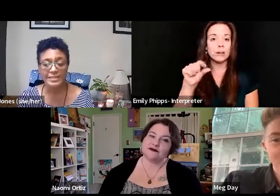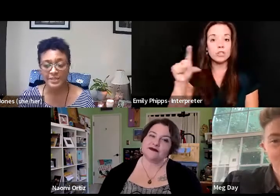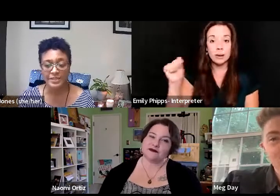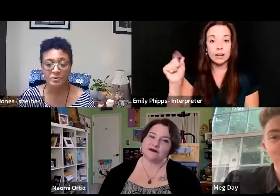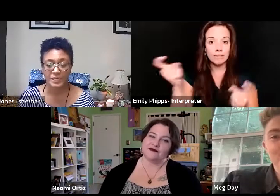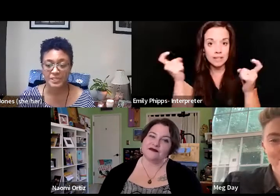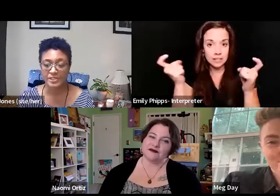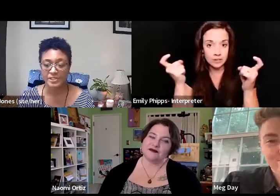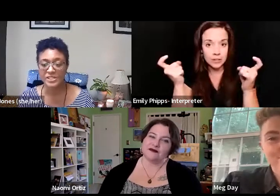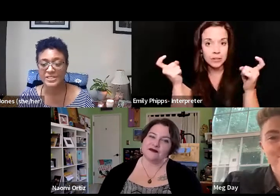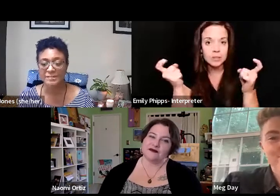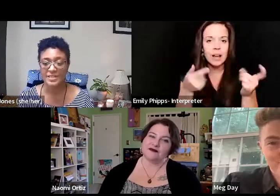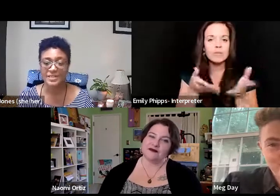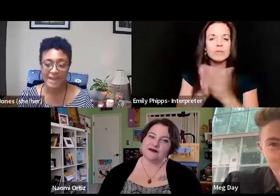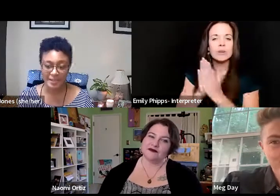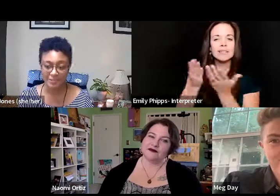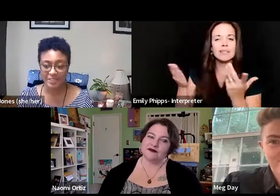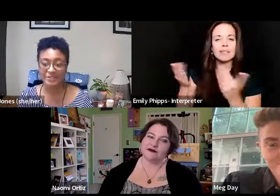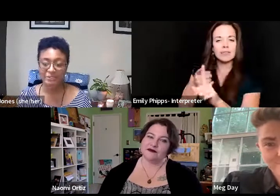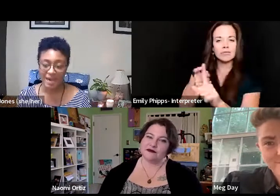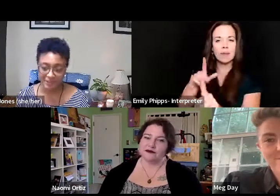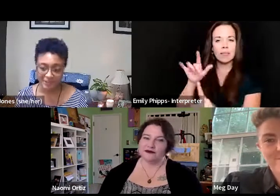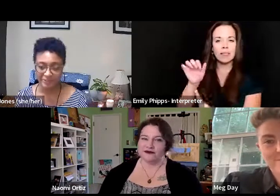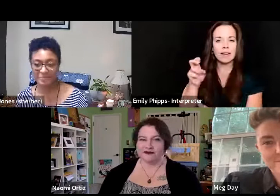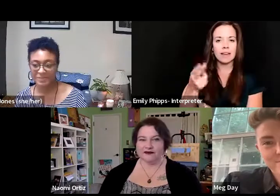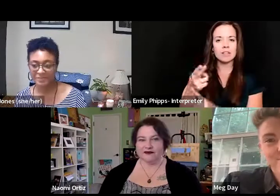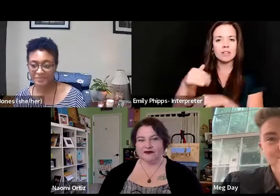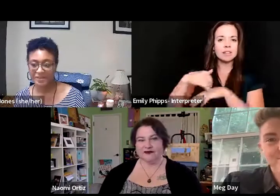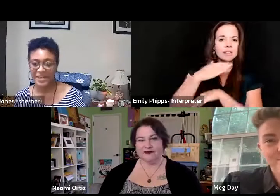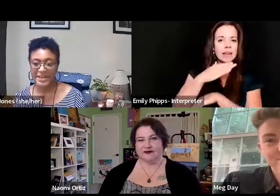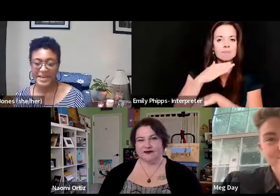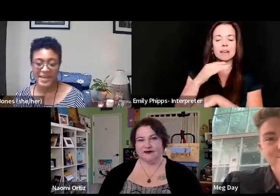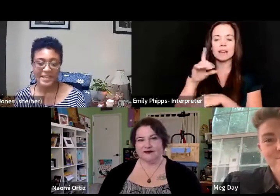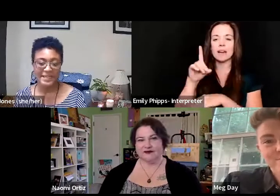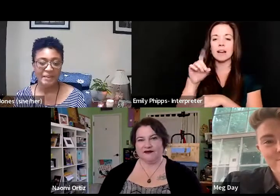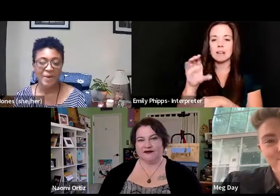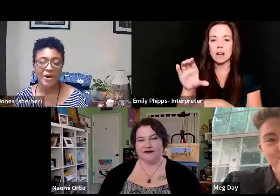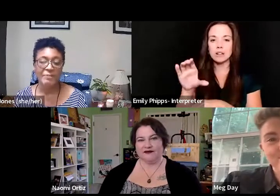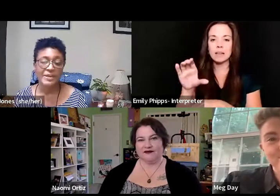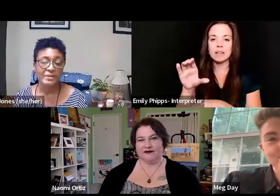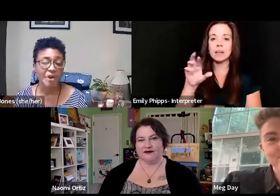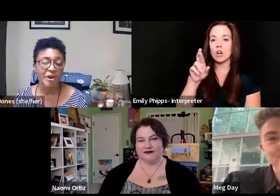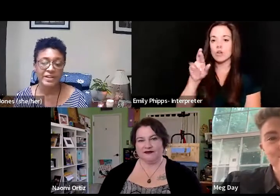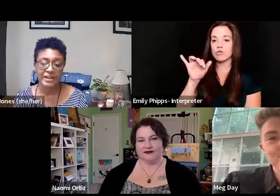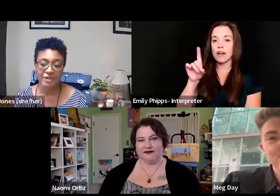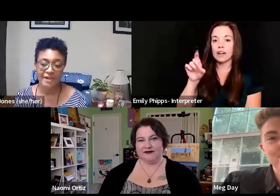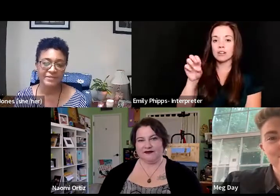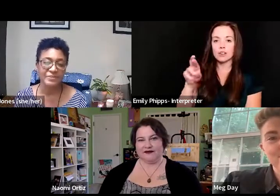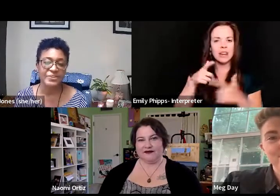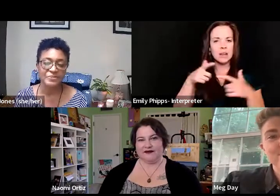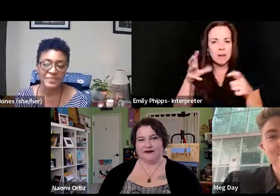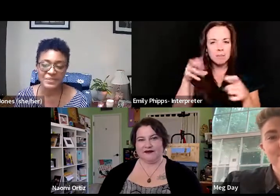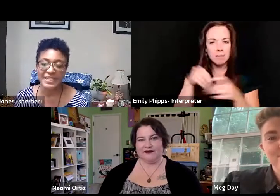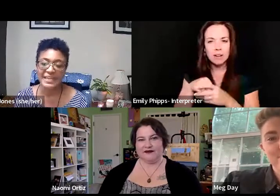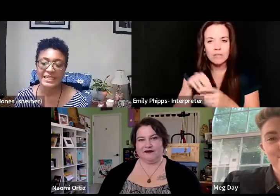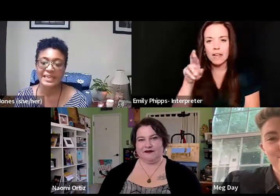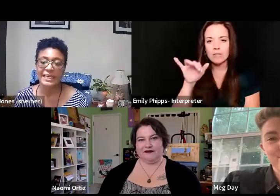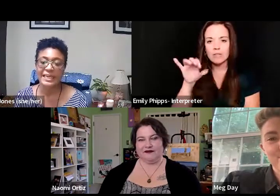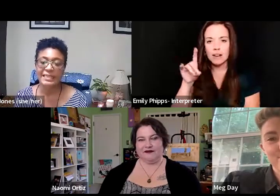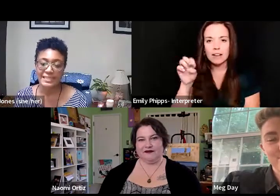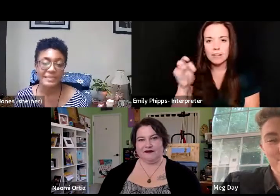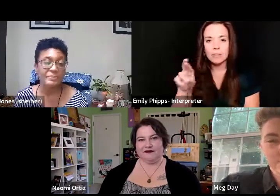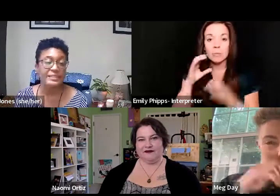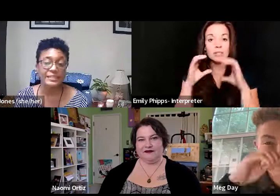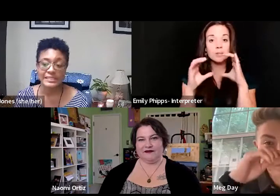requesting things from Leah, she sent me a document, a writer, I believe, and a big part of that writer was communicating